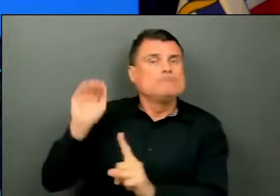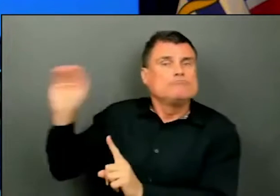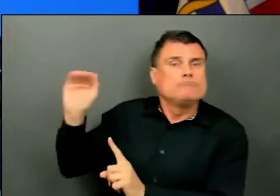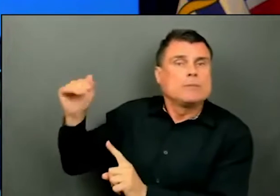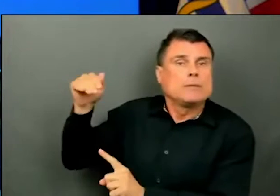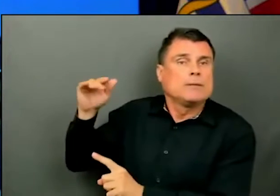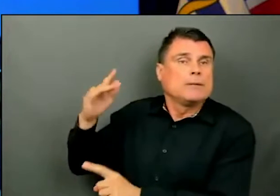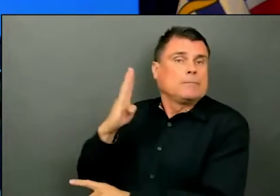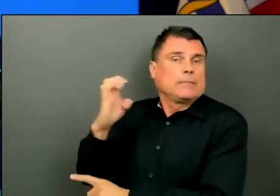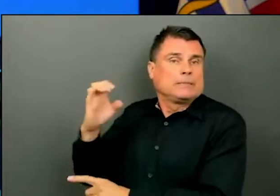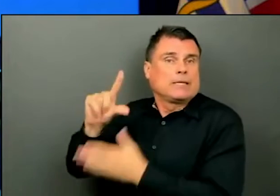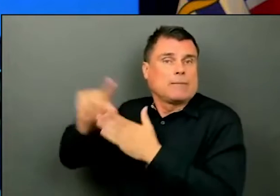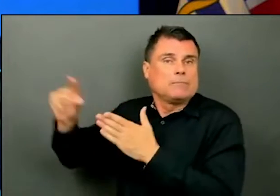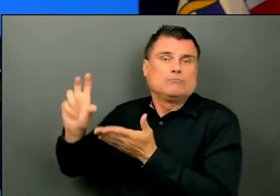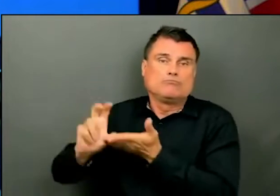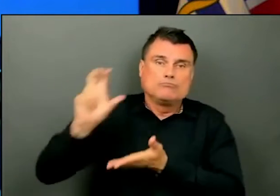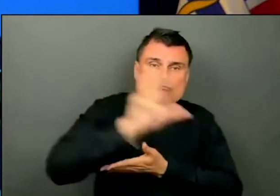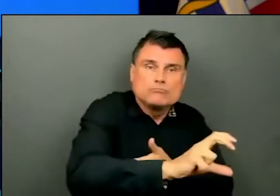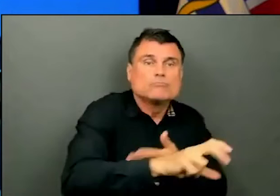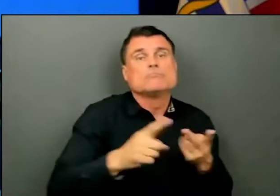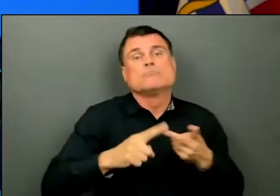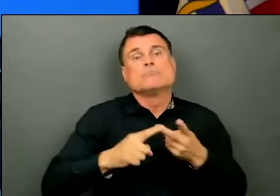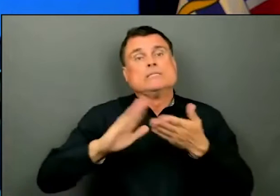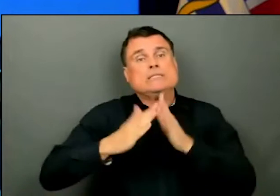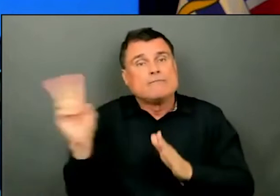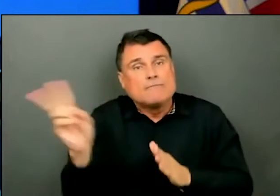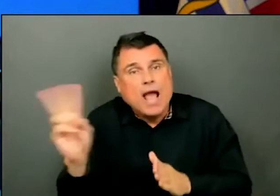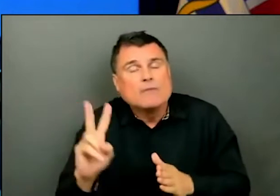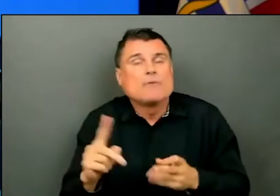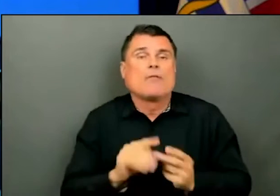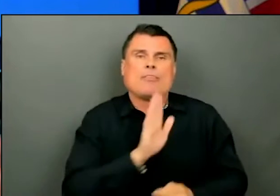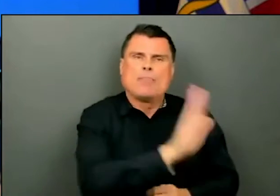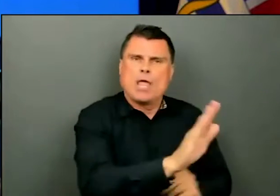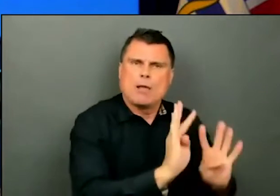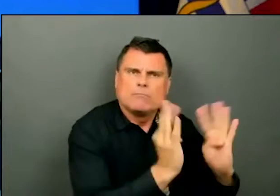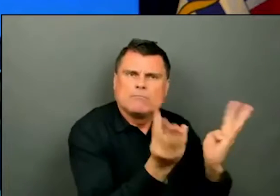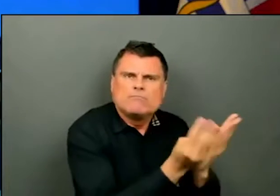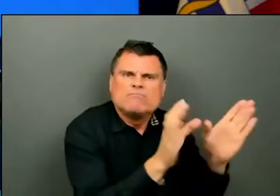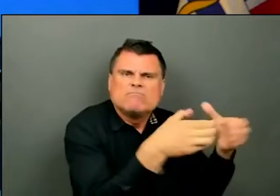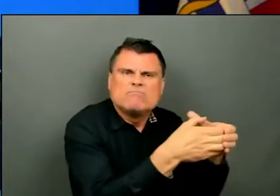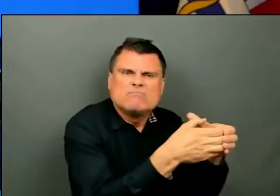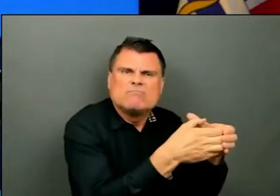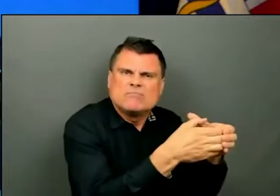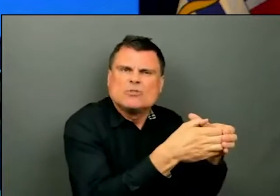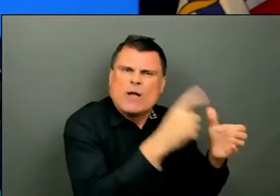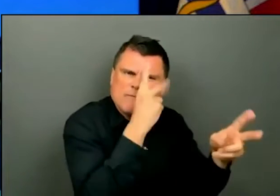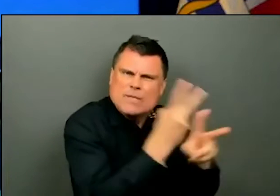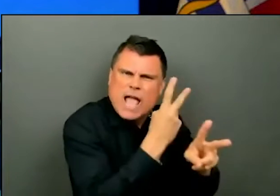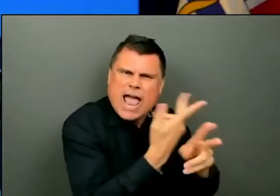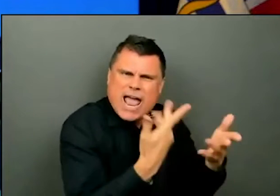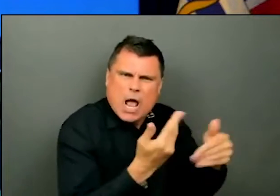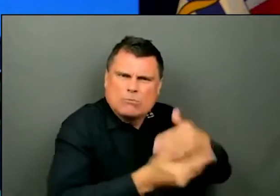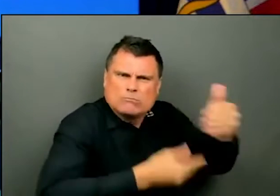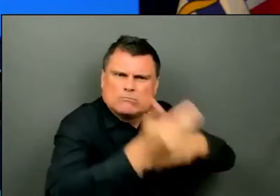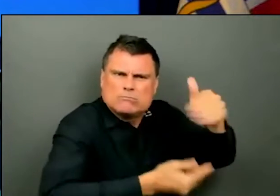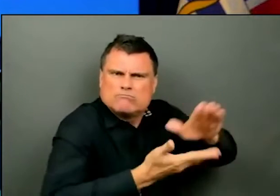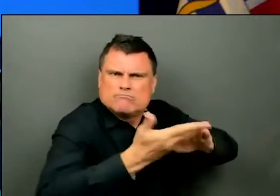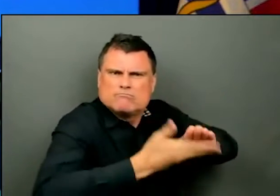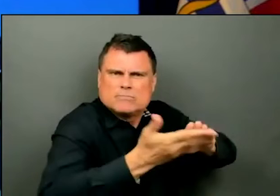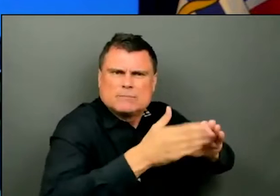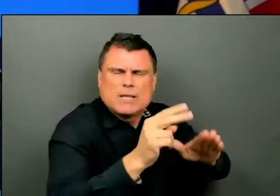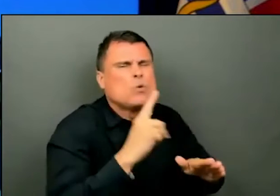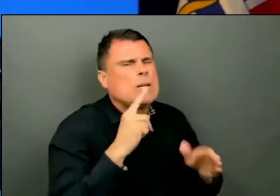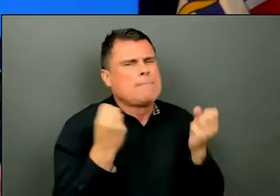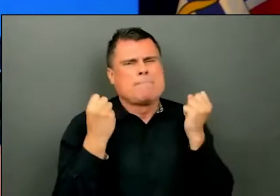better than ever in the year ahead. And that's our commitment. But we have a whole bunch of other balls in the air, as I've said.